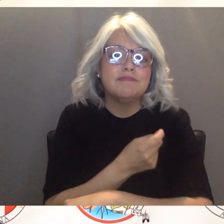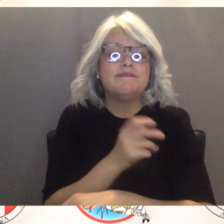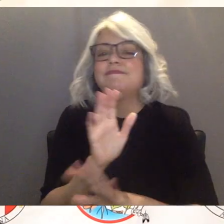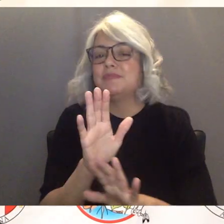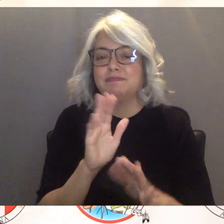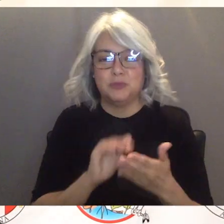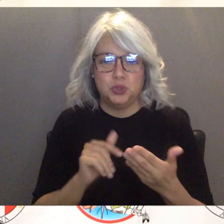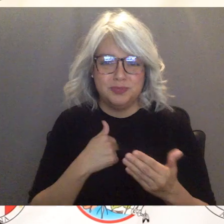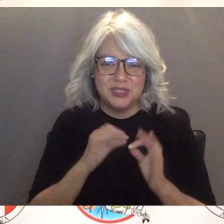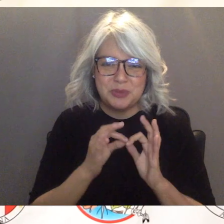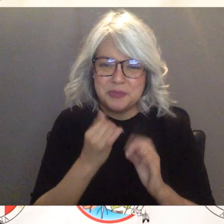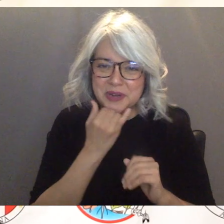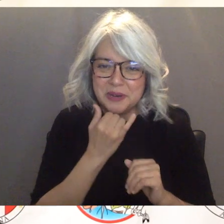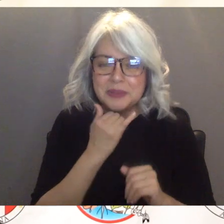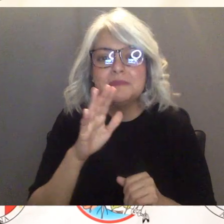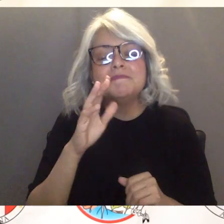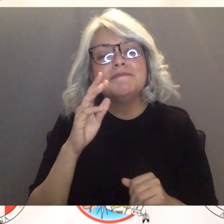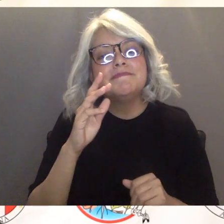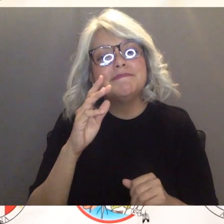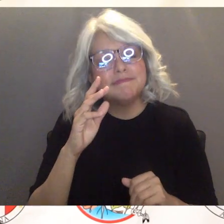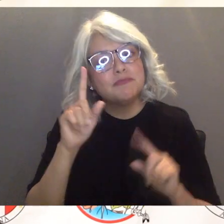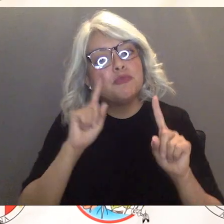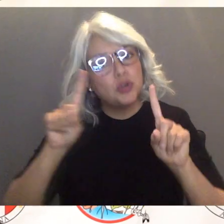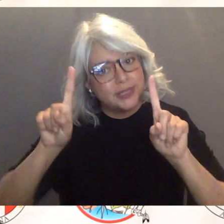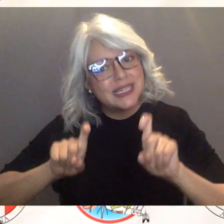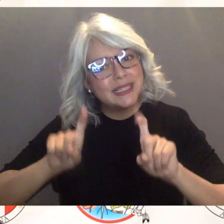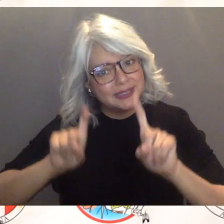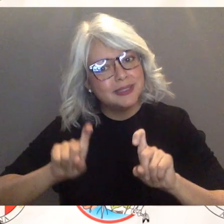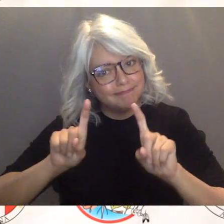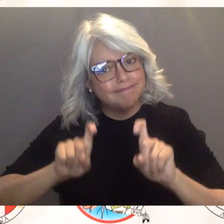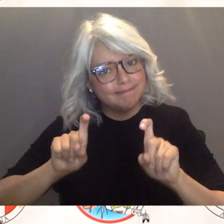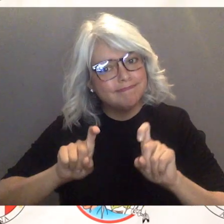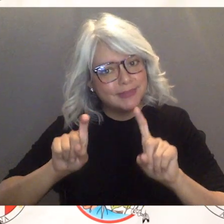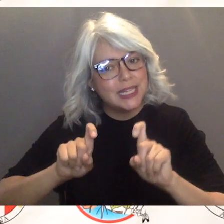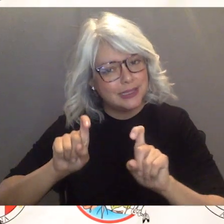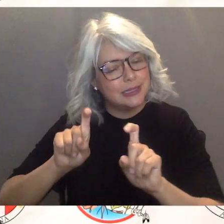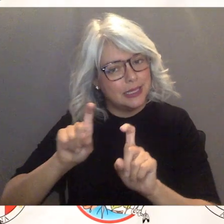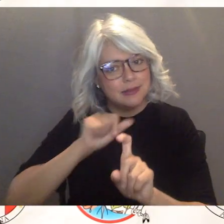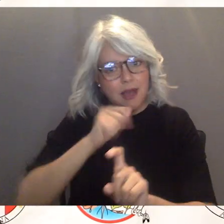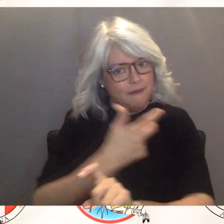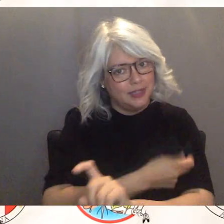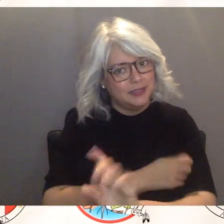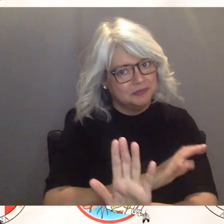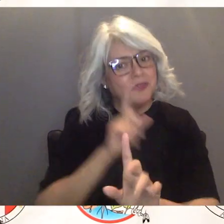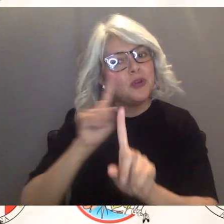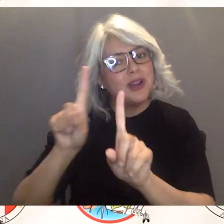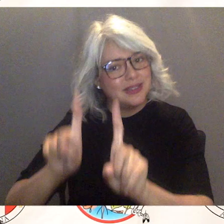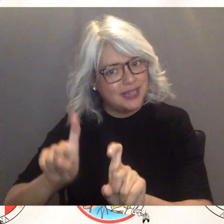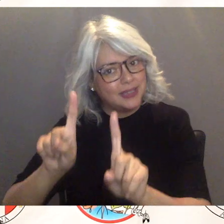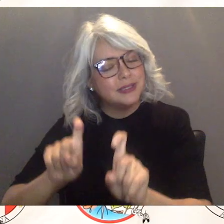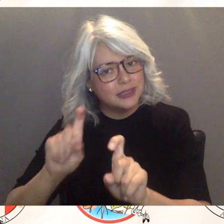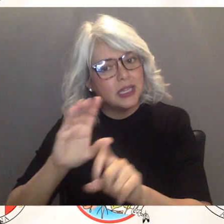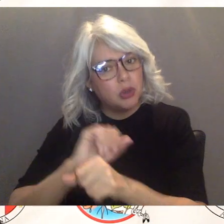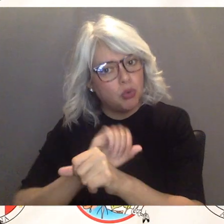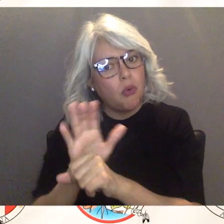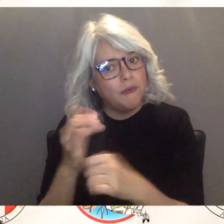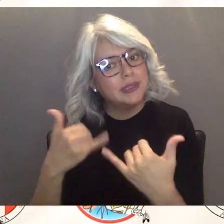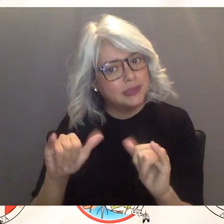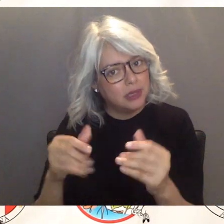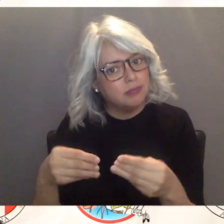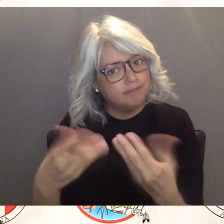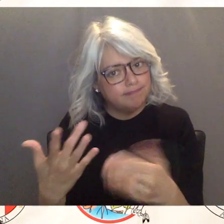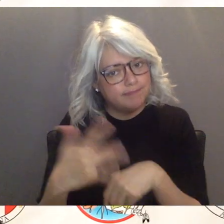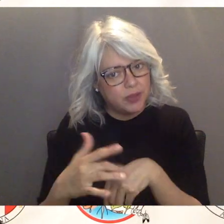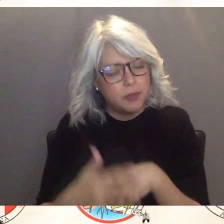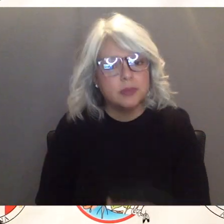please uh go to the to the auditorium and get tested um i'd also like to make another announcement about the native networks